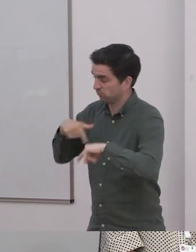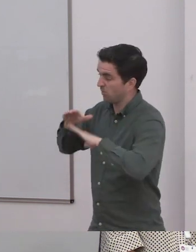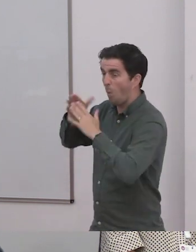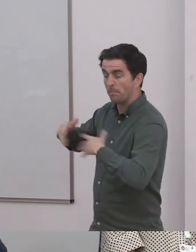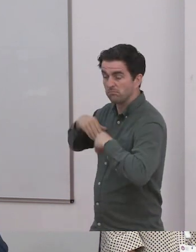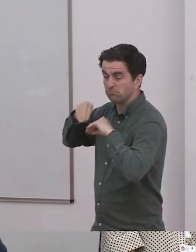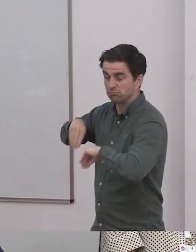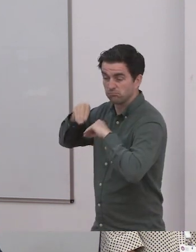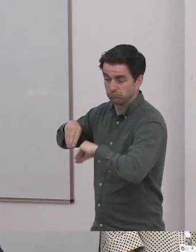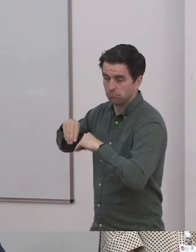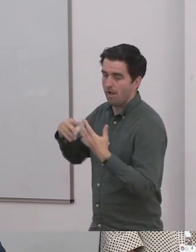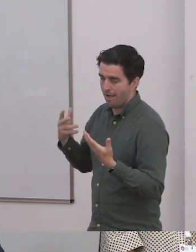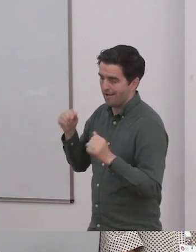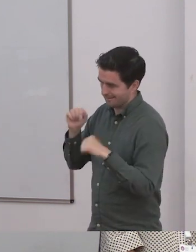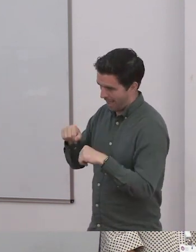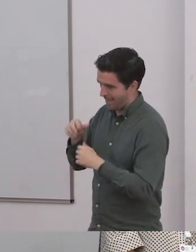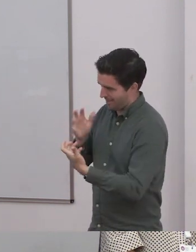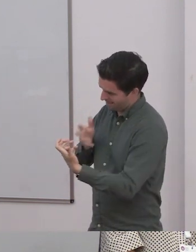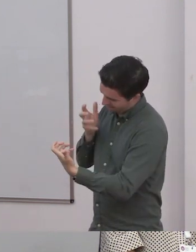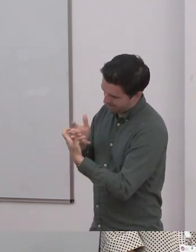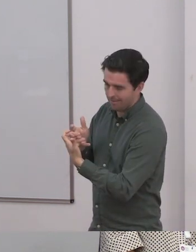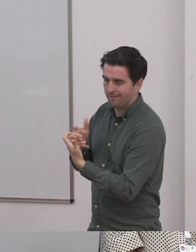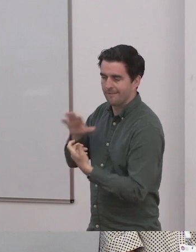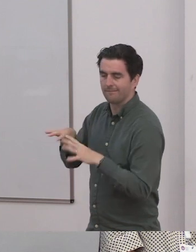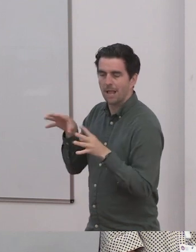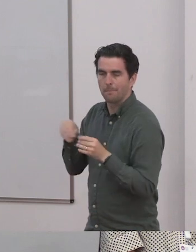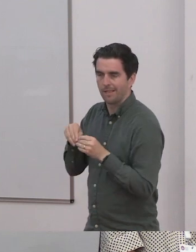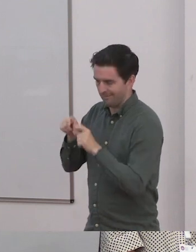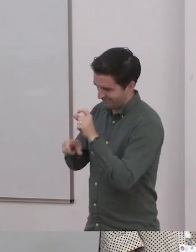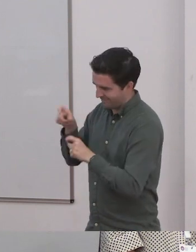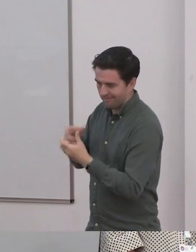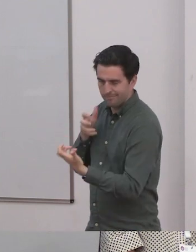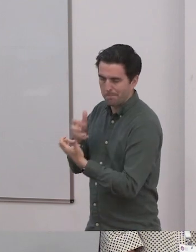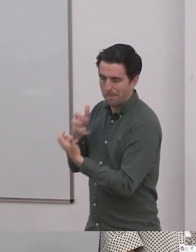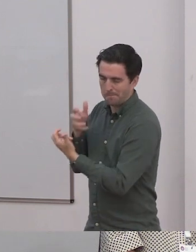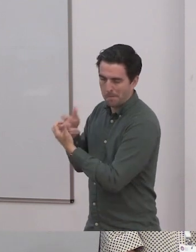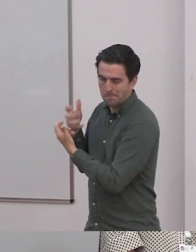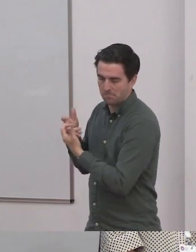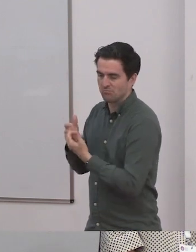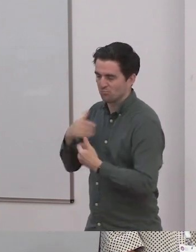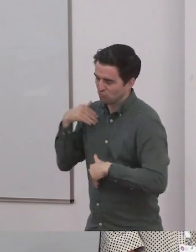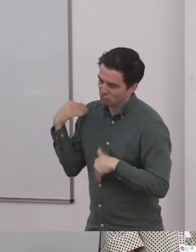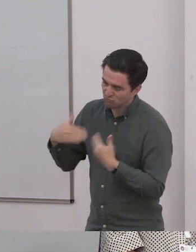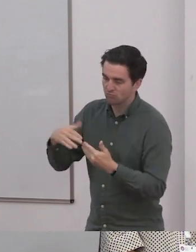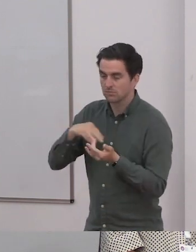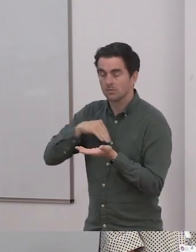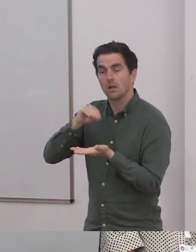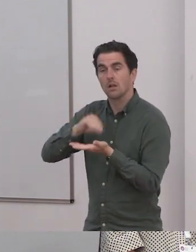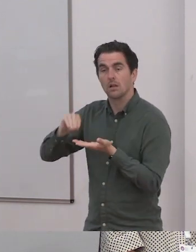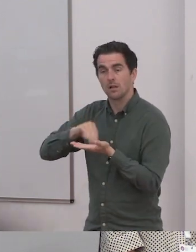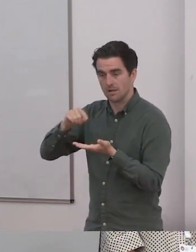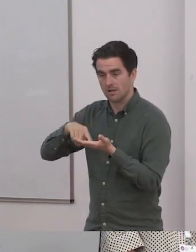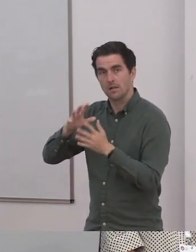right, because we moved here just when I read and was three months old. So we were already home educating but not in Ireland.